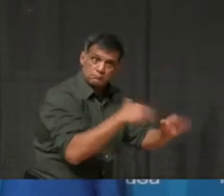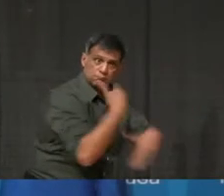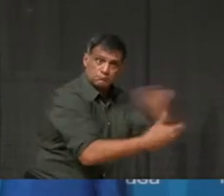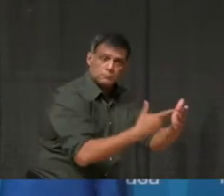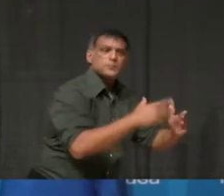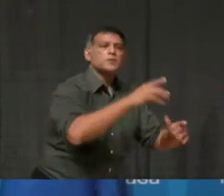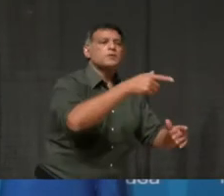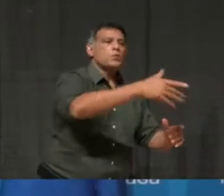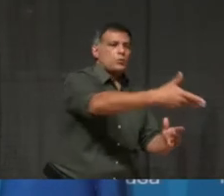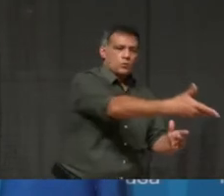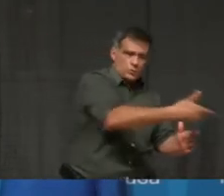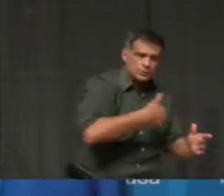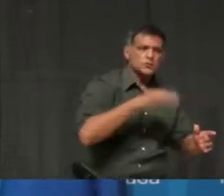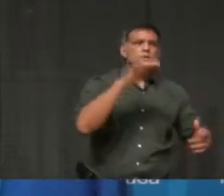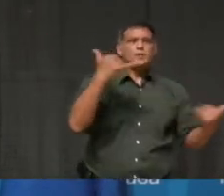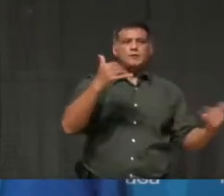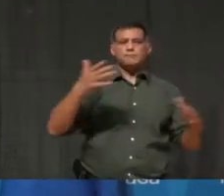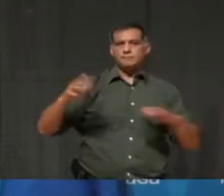Pappas to speak. John?